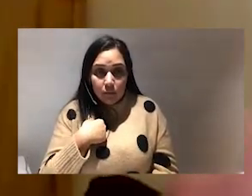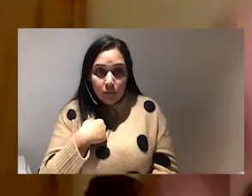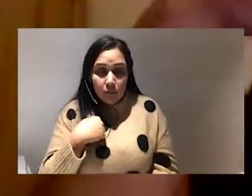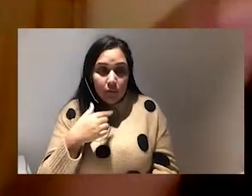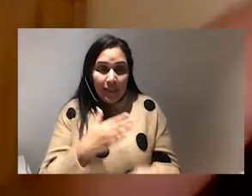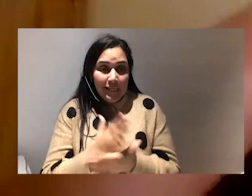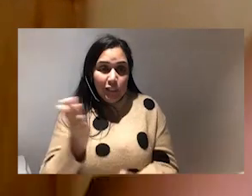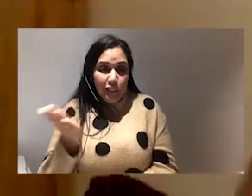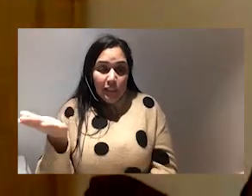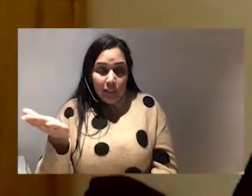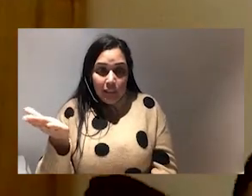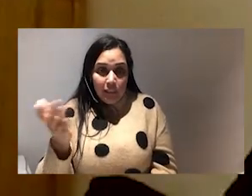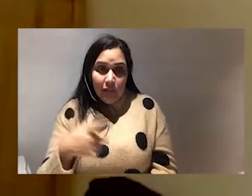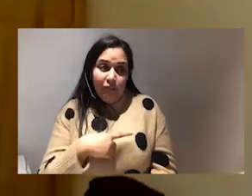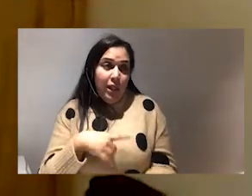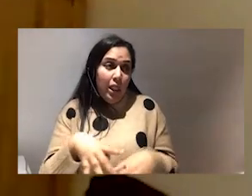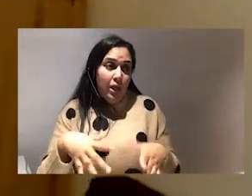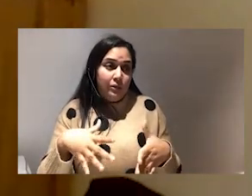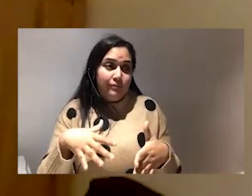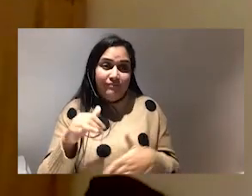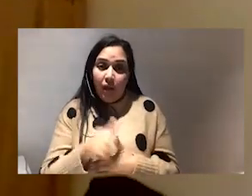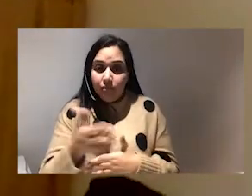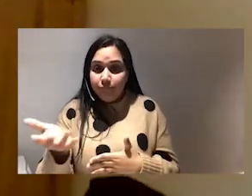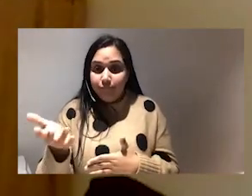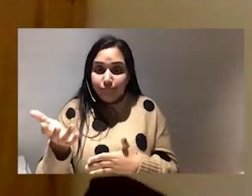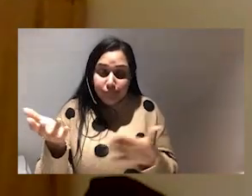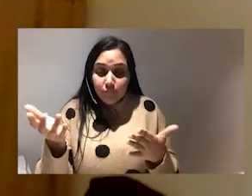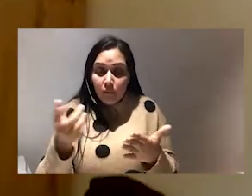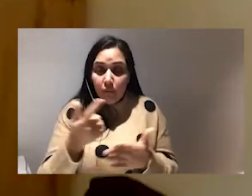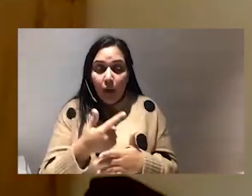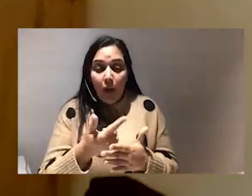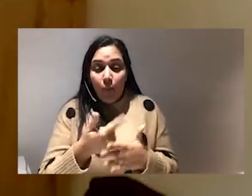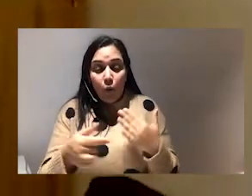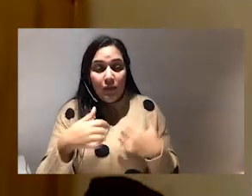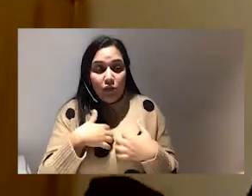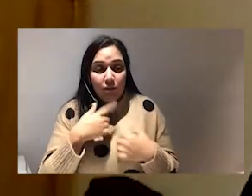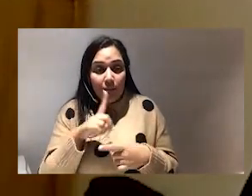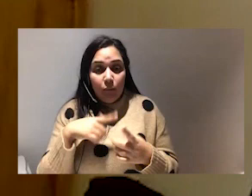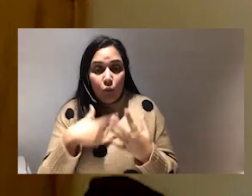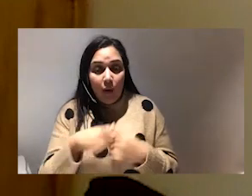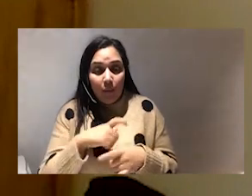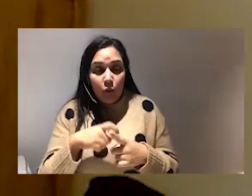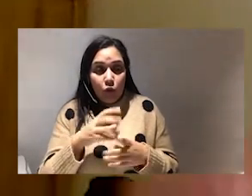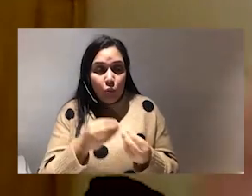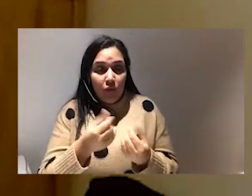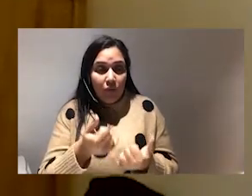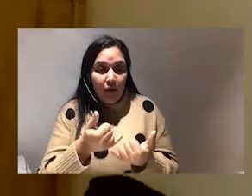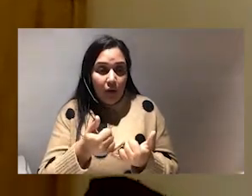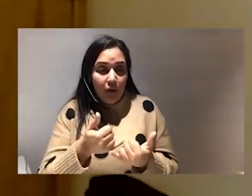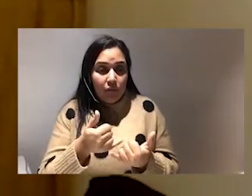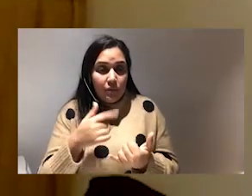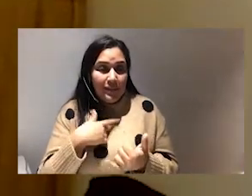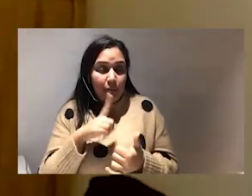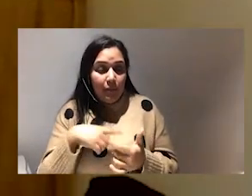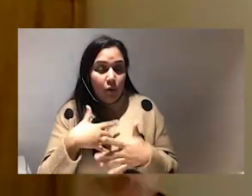i feel like yeah like for me like i'm only really interested in the people that i'm in community with now those are the people that i'm going to be